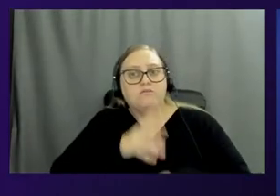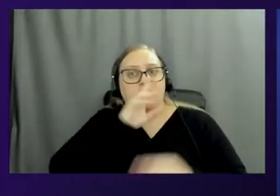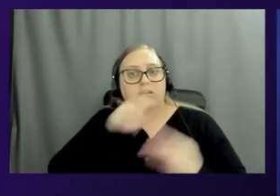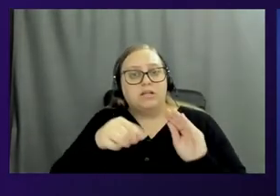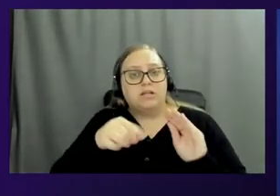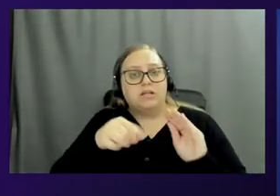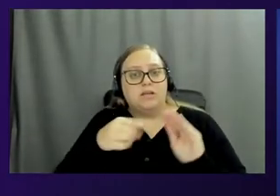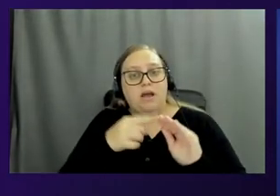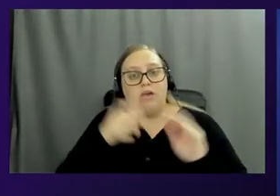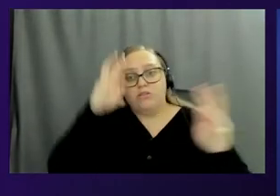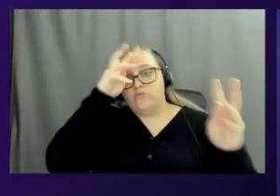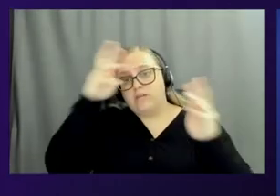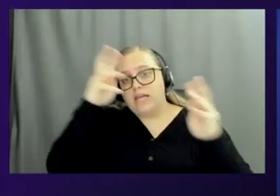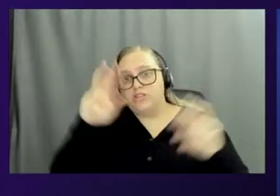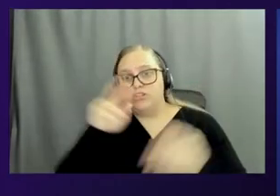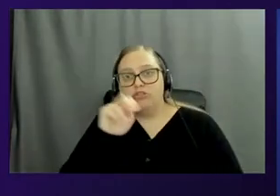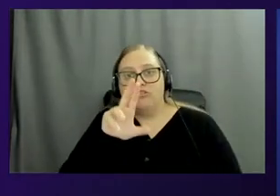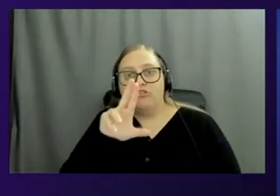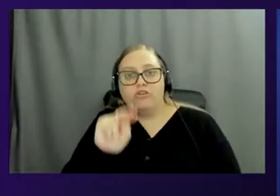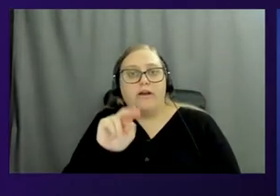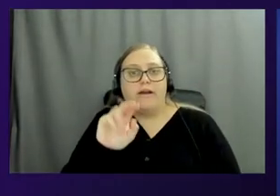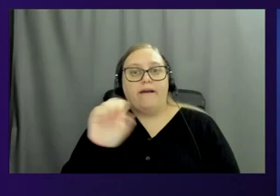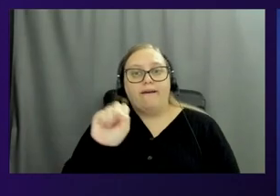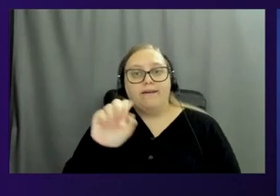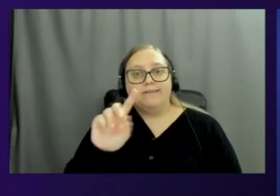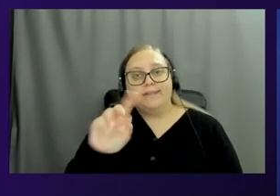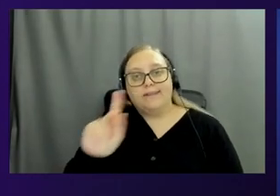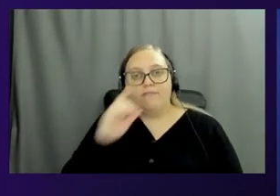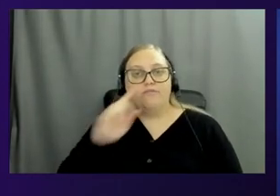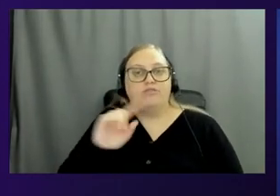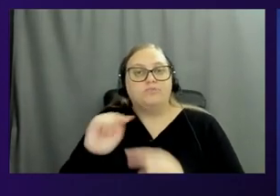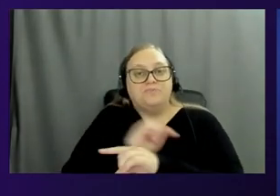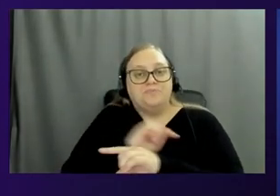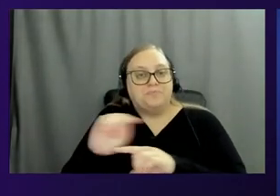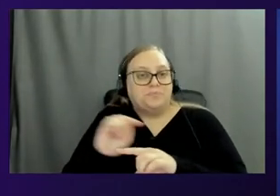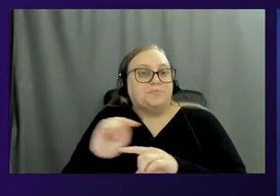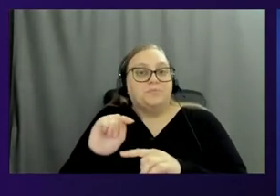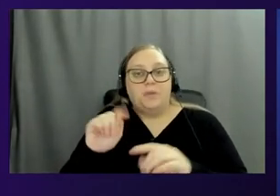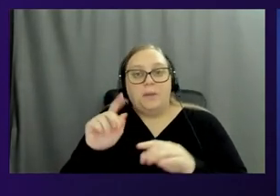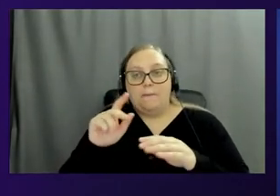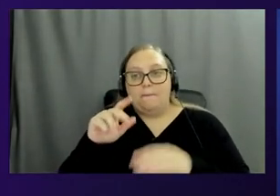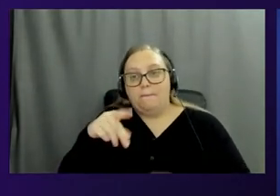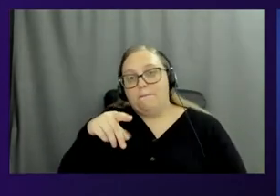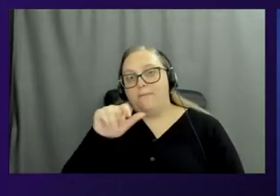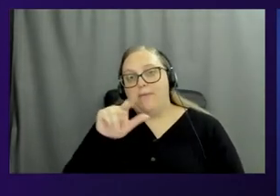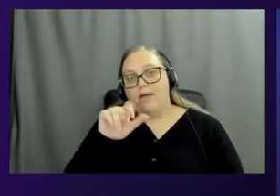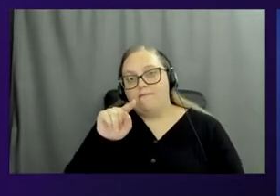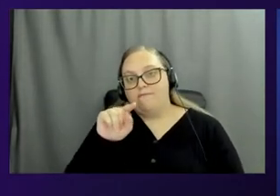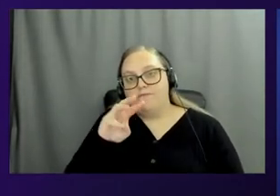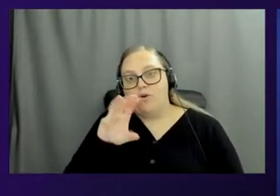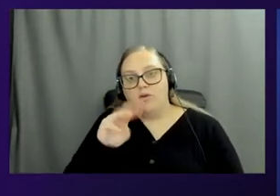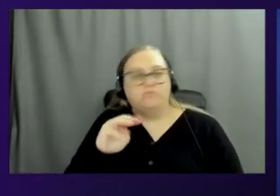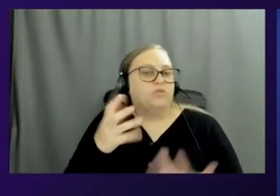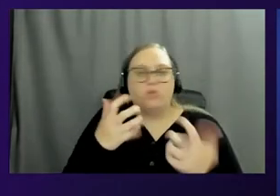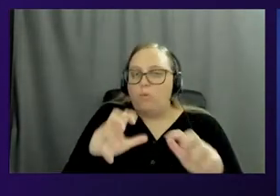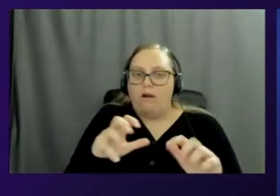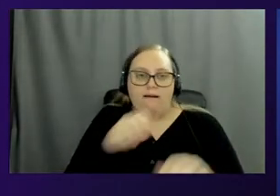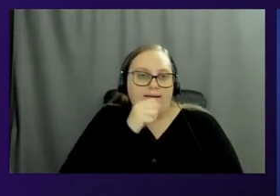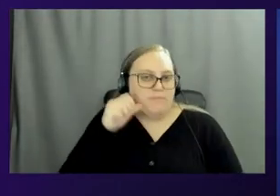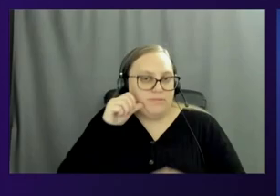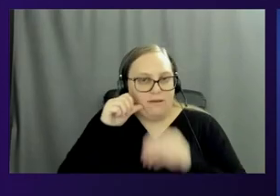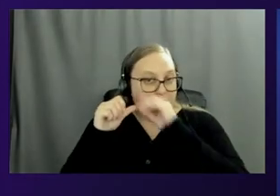the Neuron SDK for our Trinium and Inferential platform. You don't, we don't want something at Amazon without trying to,